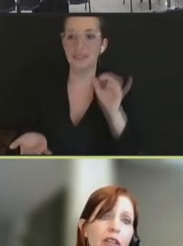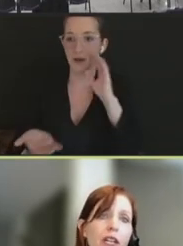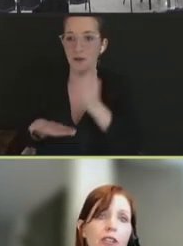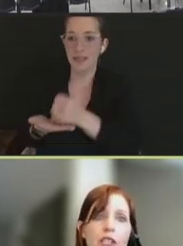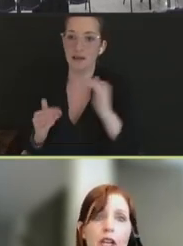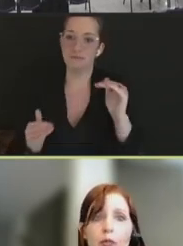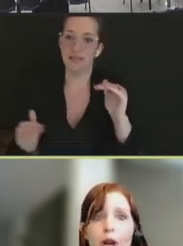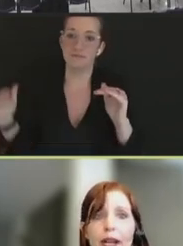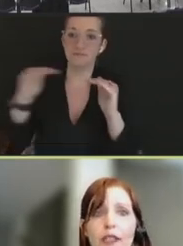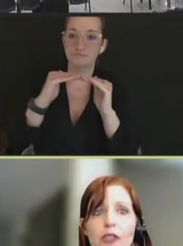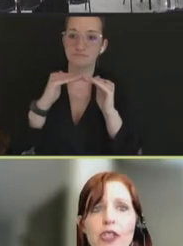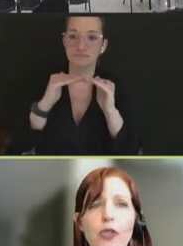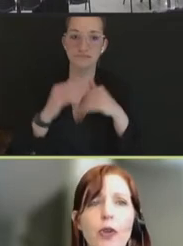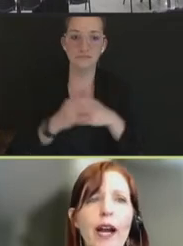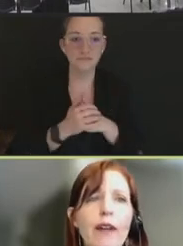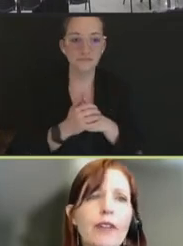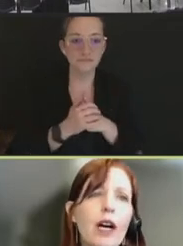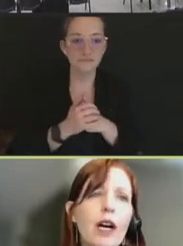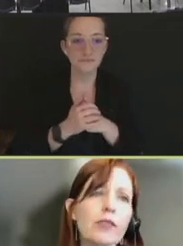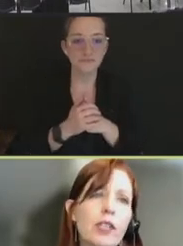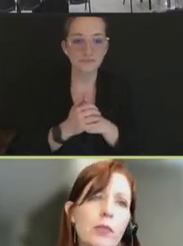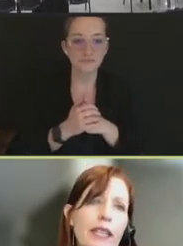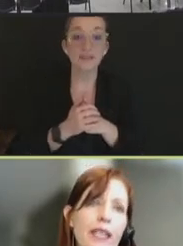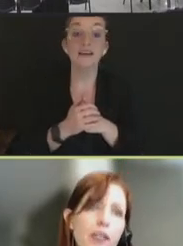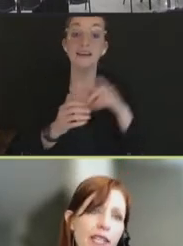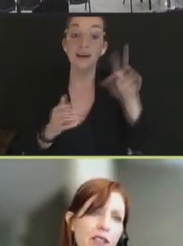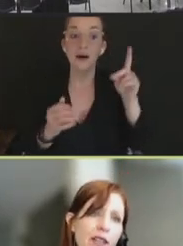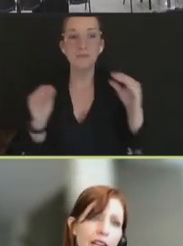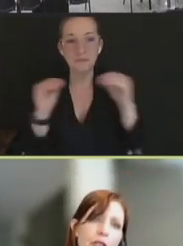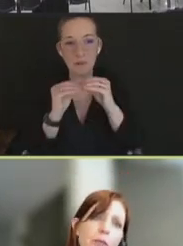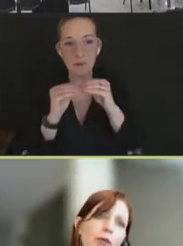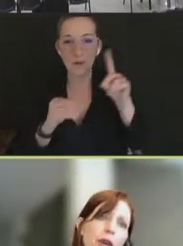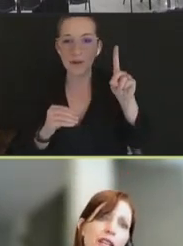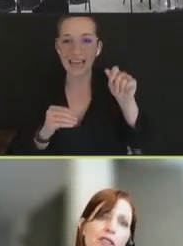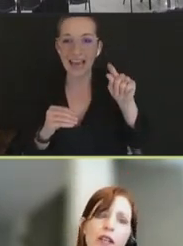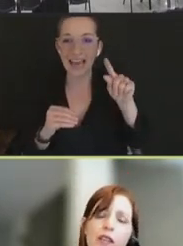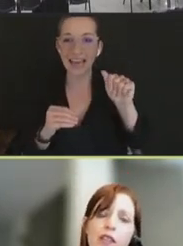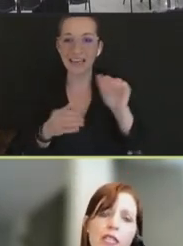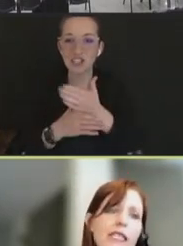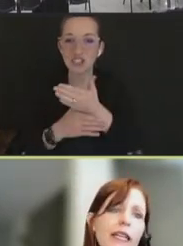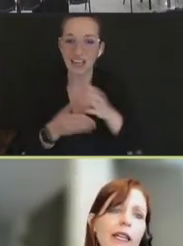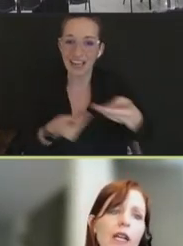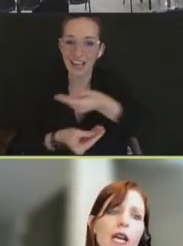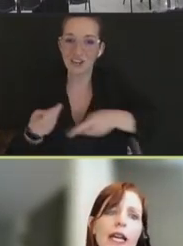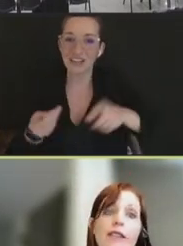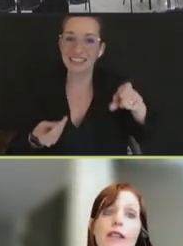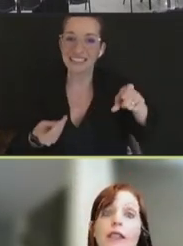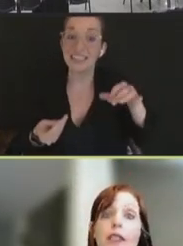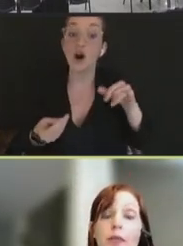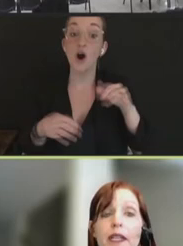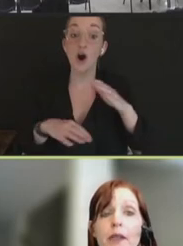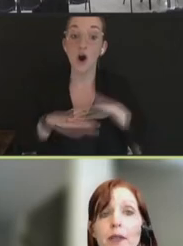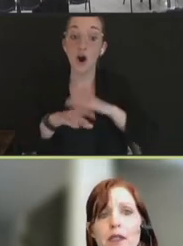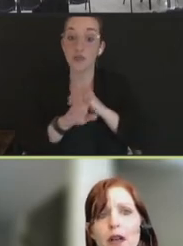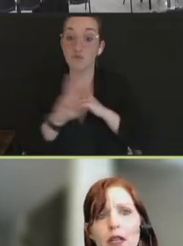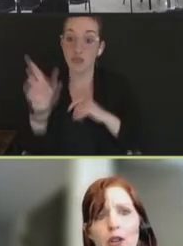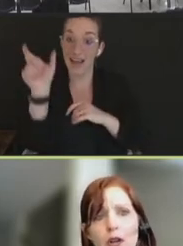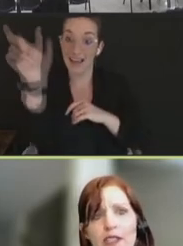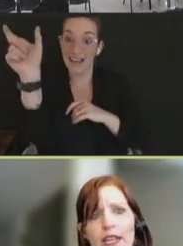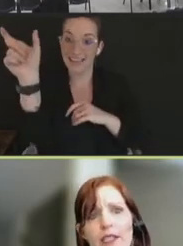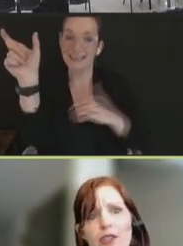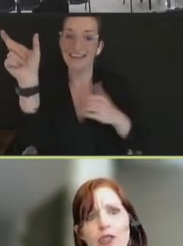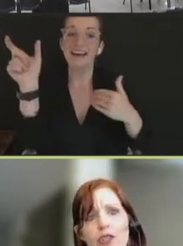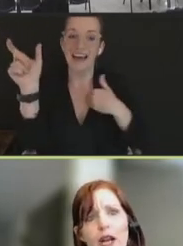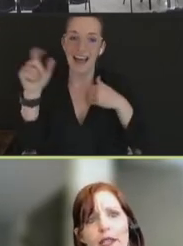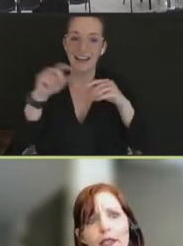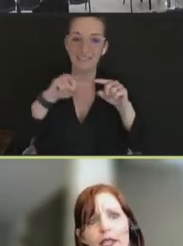sharing. On the top right, there's a graph of completed vaccination by race and ethnicity. It's incomplete because not all